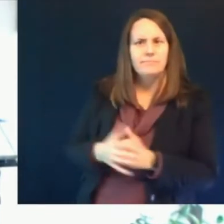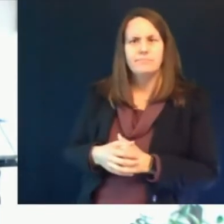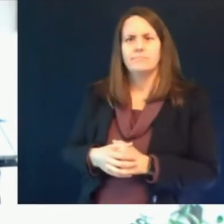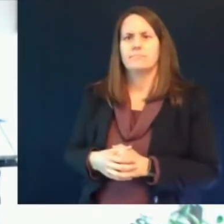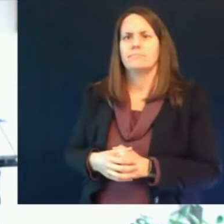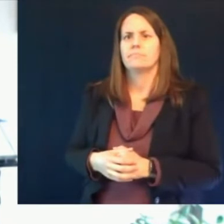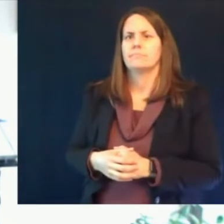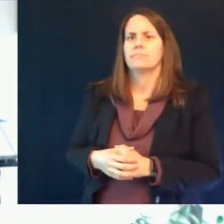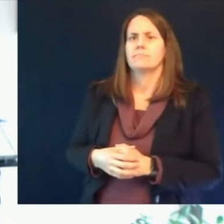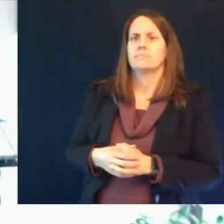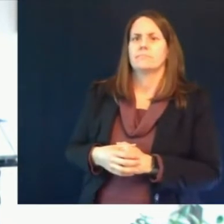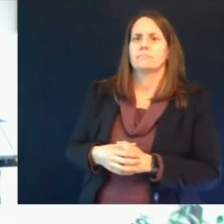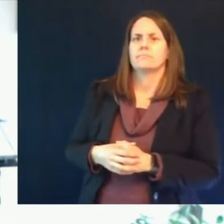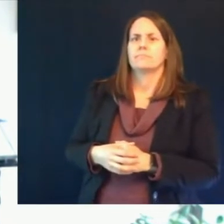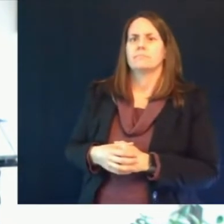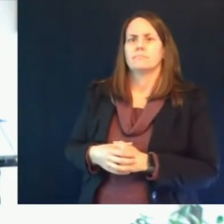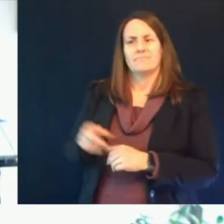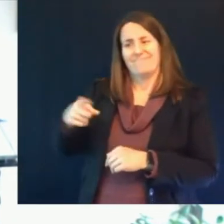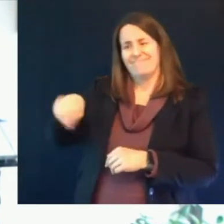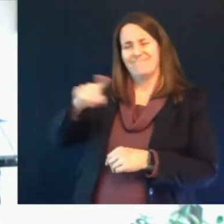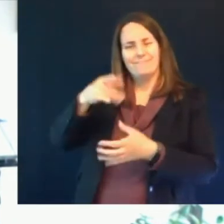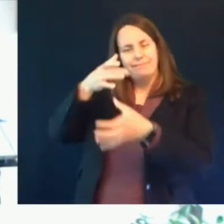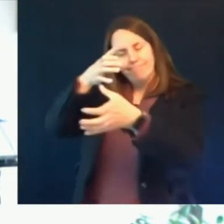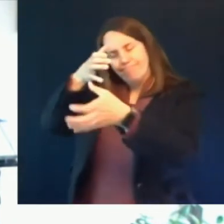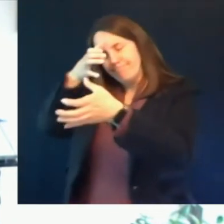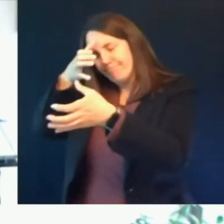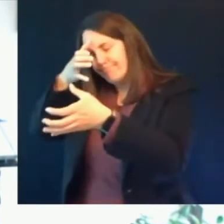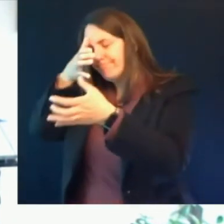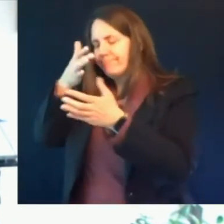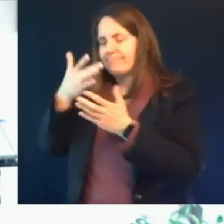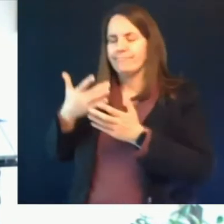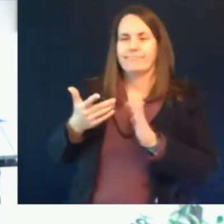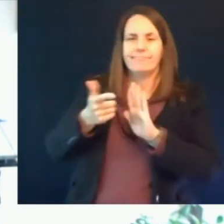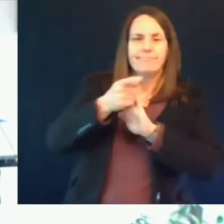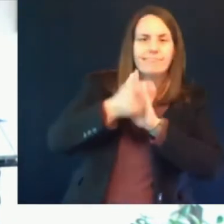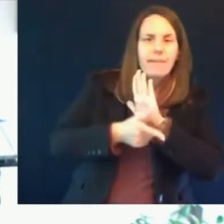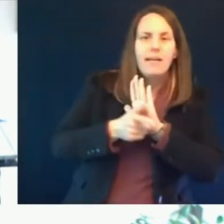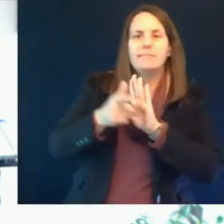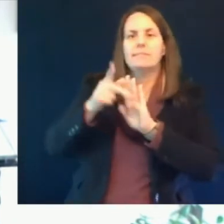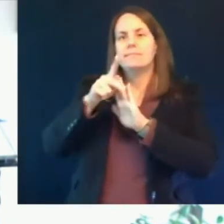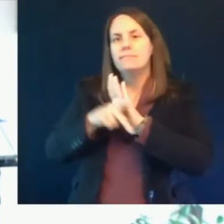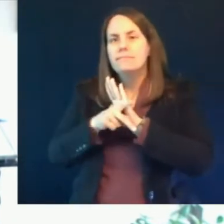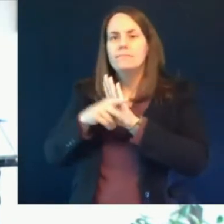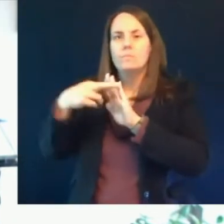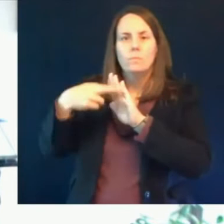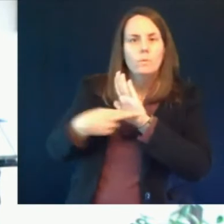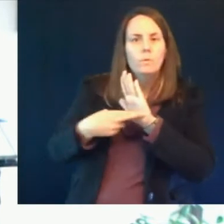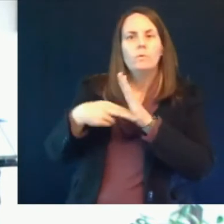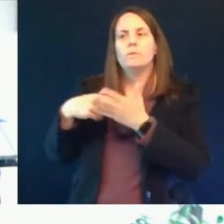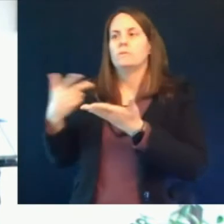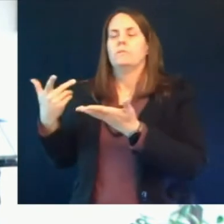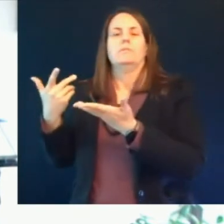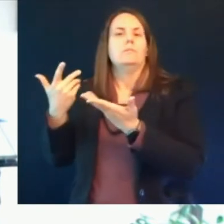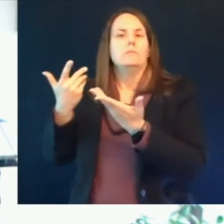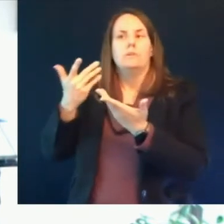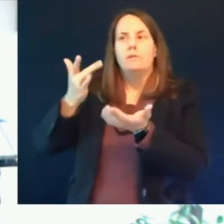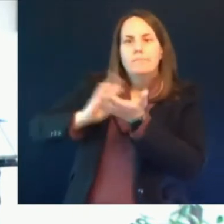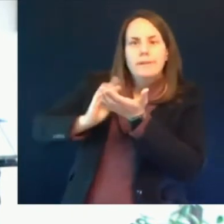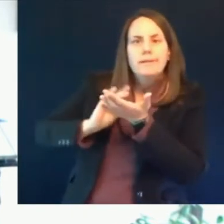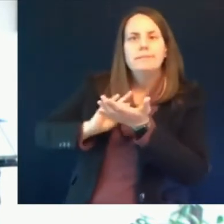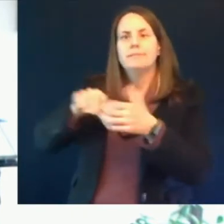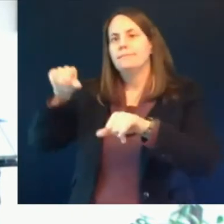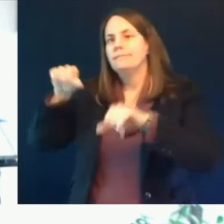experts who are going to make what they think is the recommendation that is in the public's best interest um should the